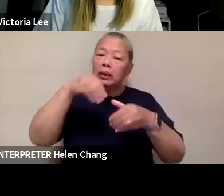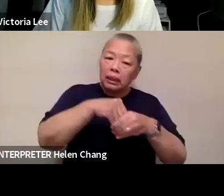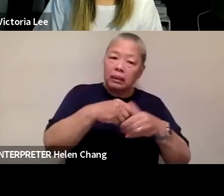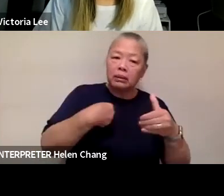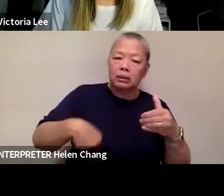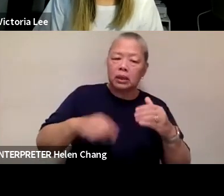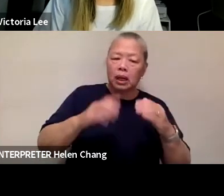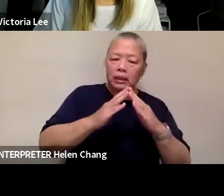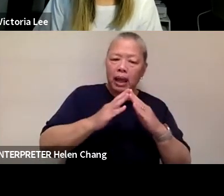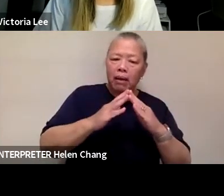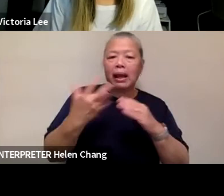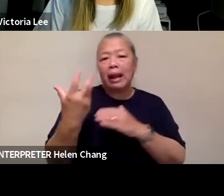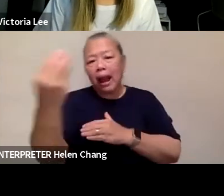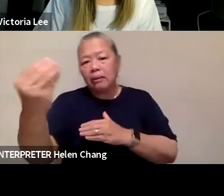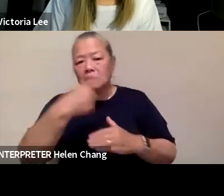So that's my hope.